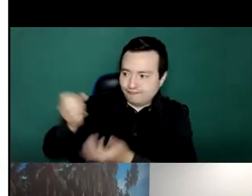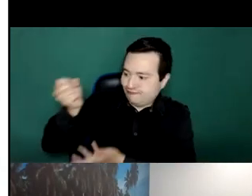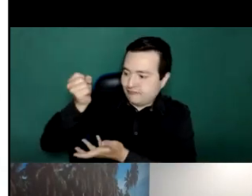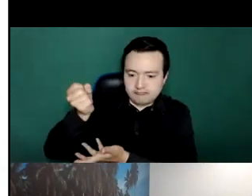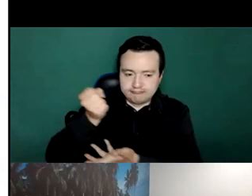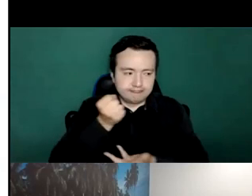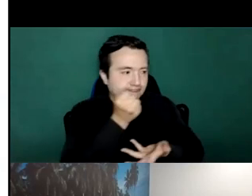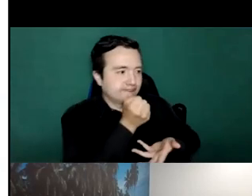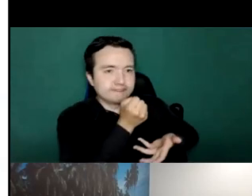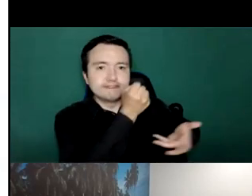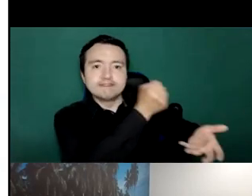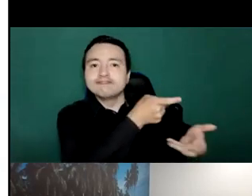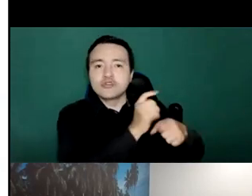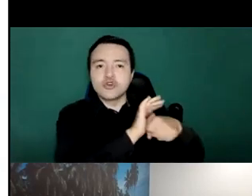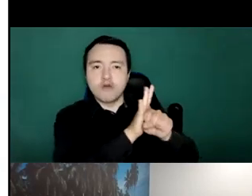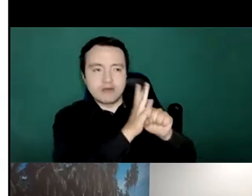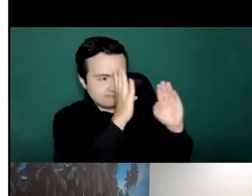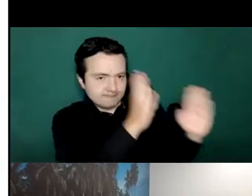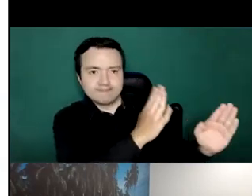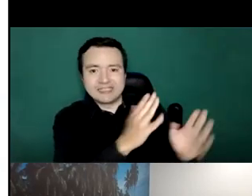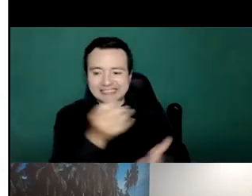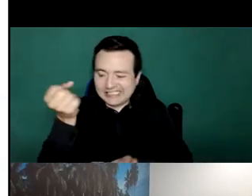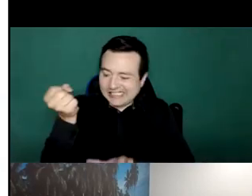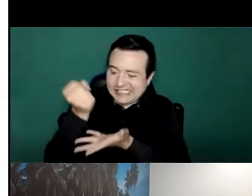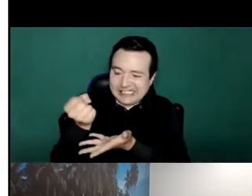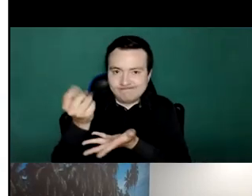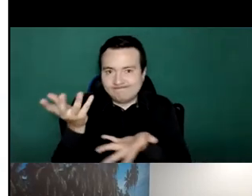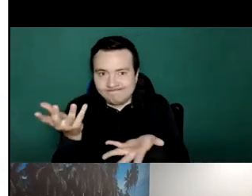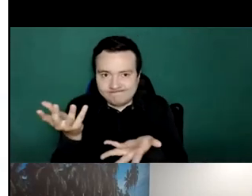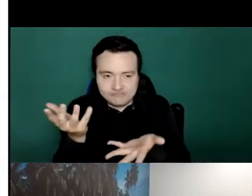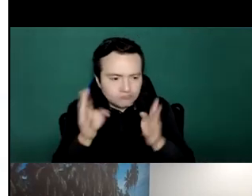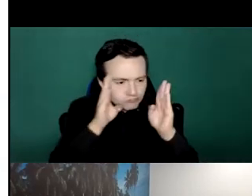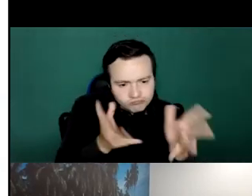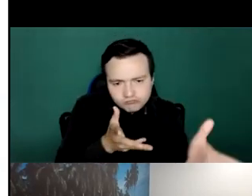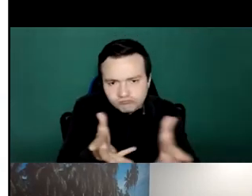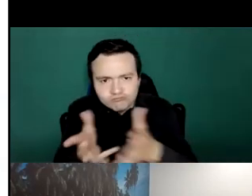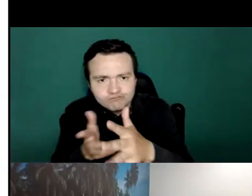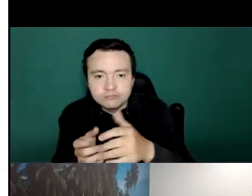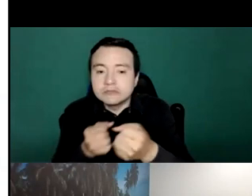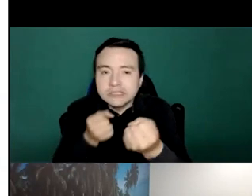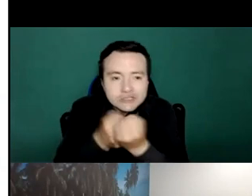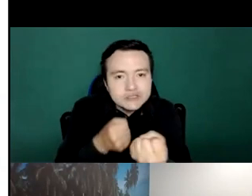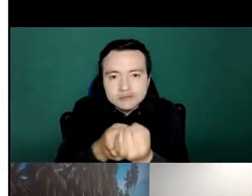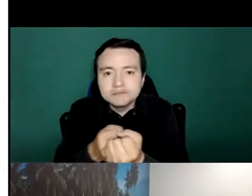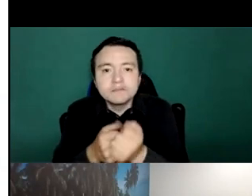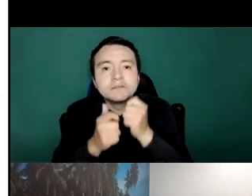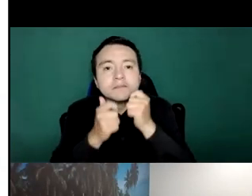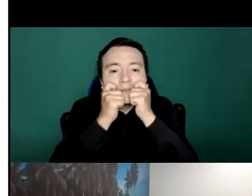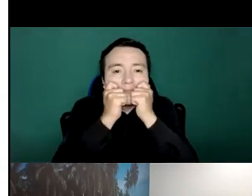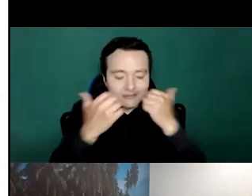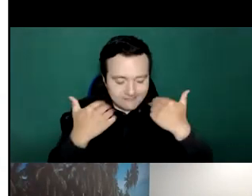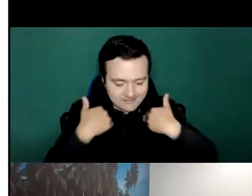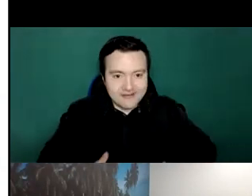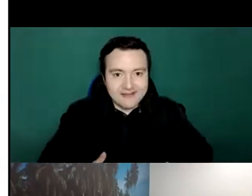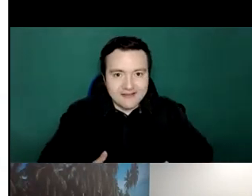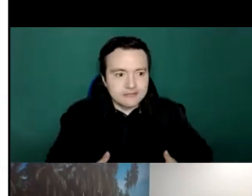uh well we have had to focus our efforts on covered patients we have uh support lines for mental health a